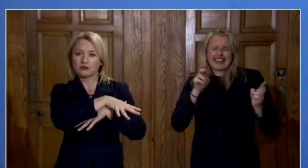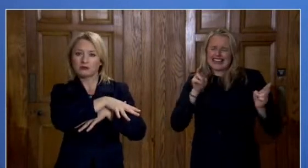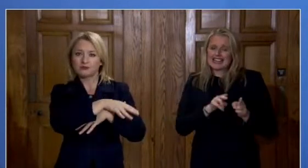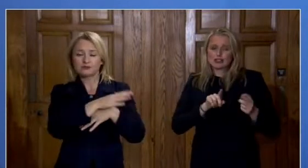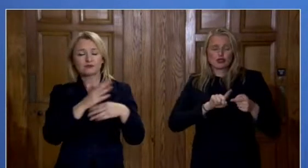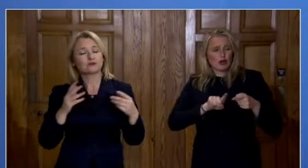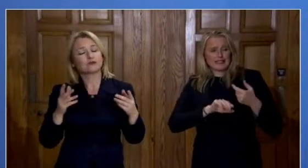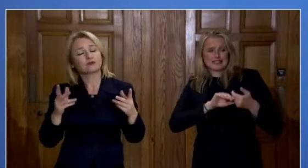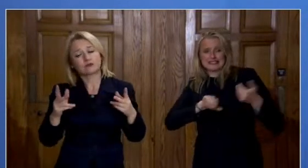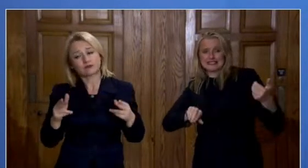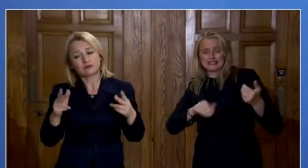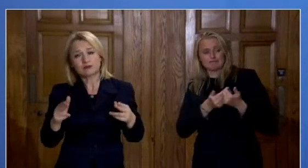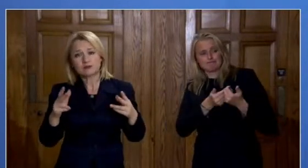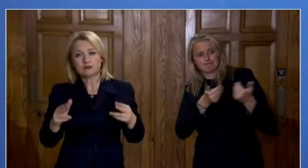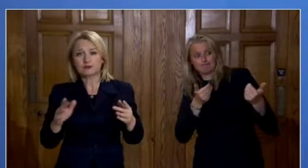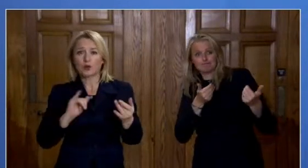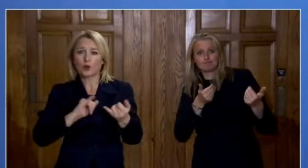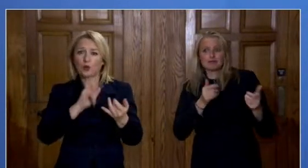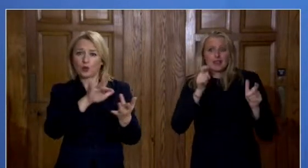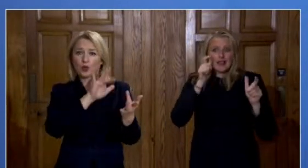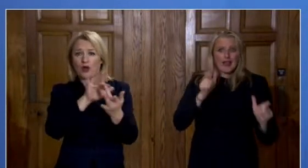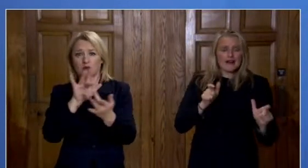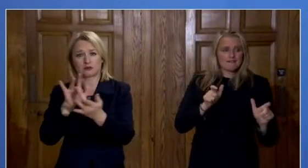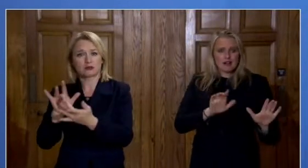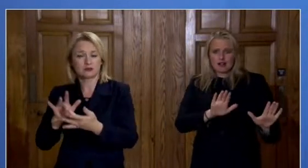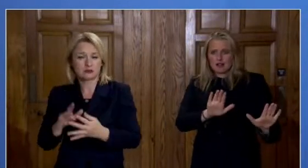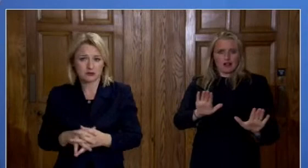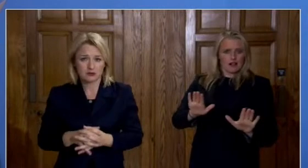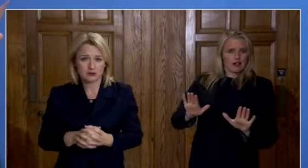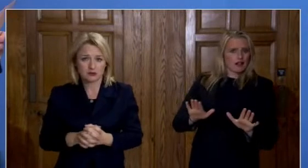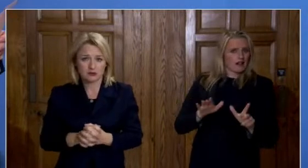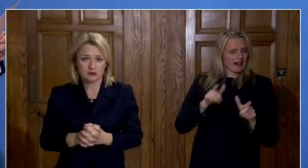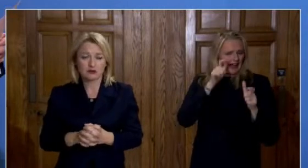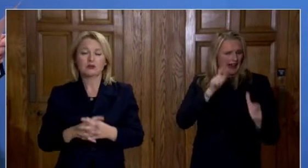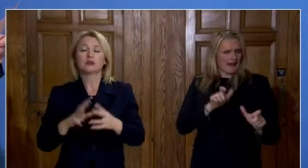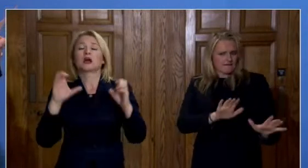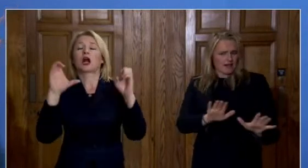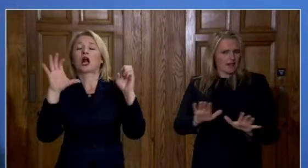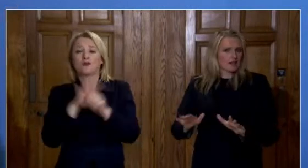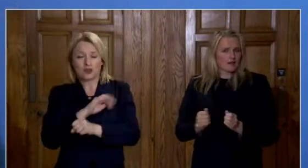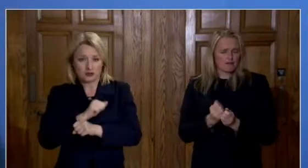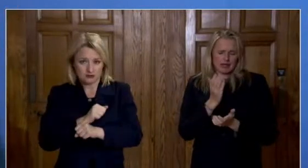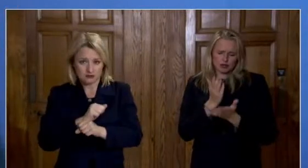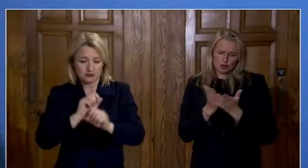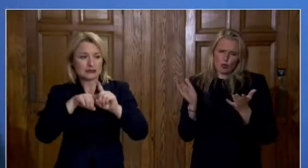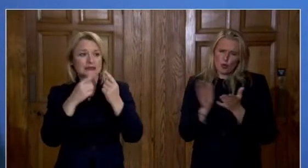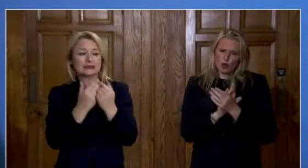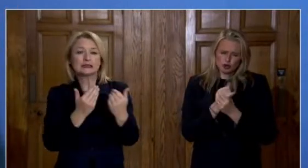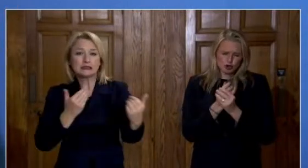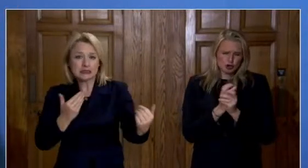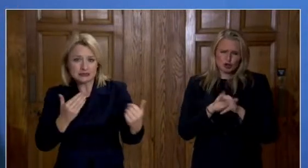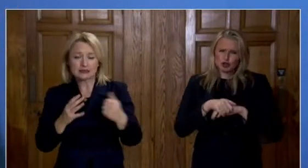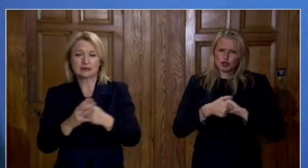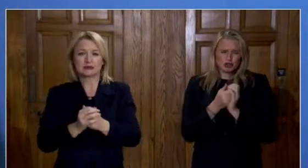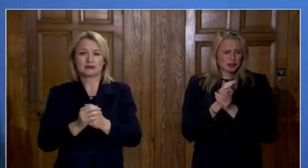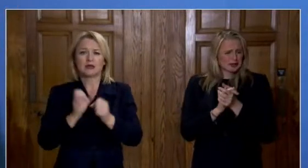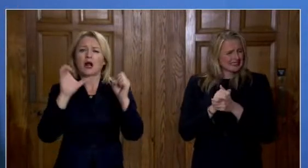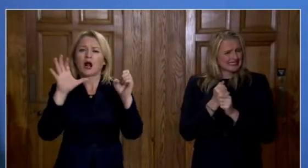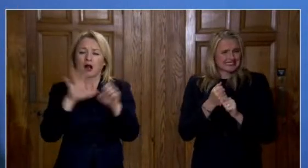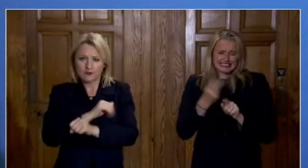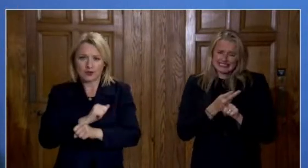from each other. Be careful and be more careful. Wash your hands and wear a face covering.